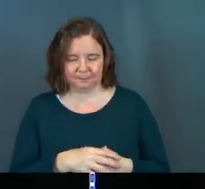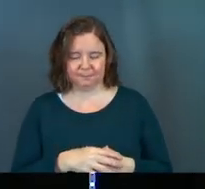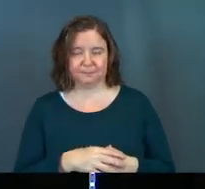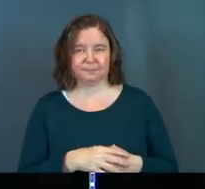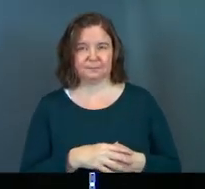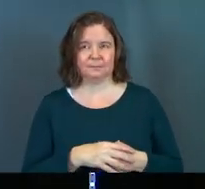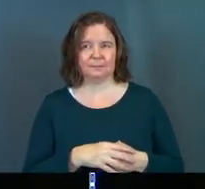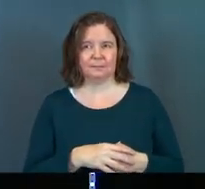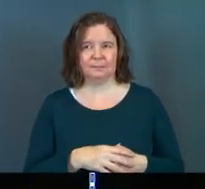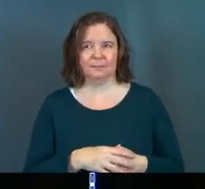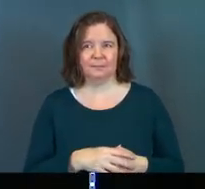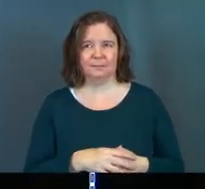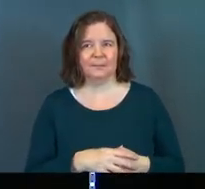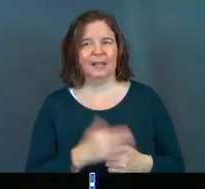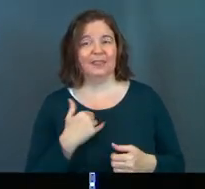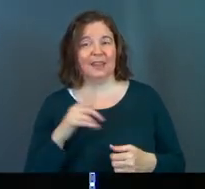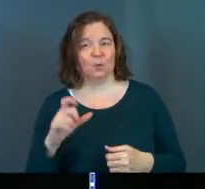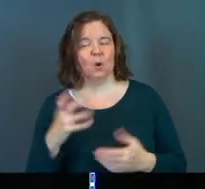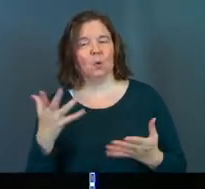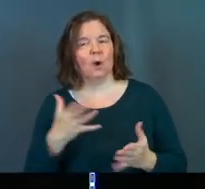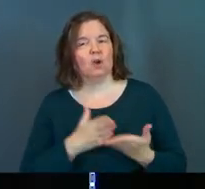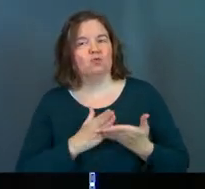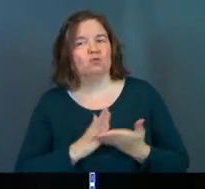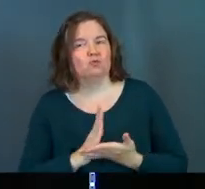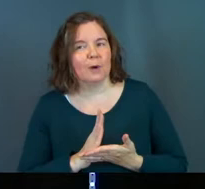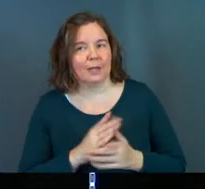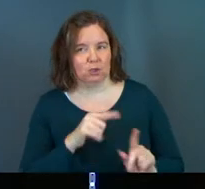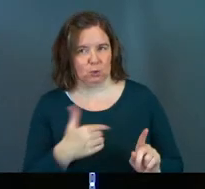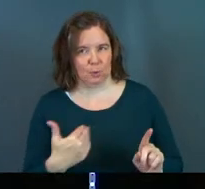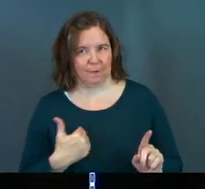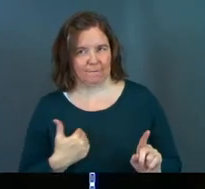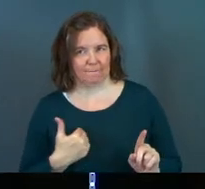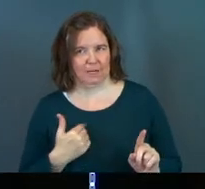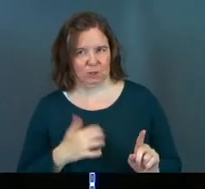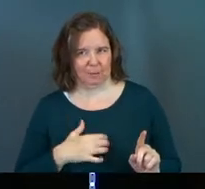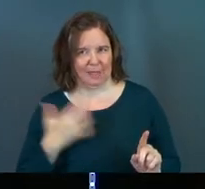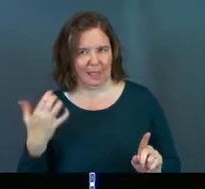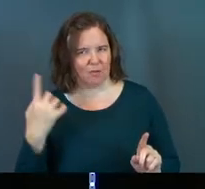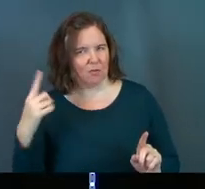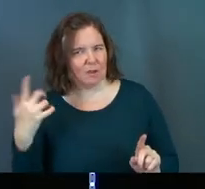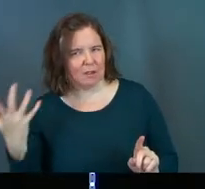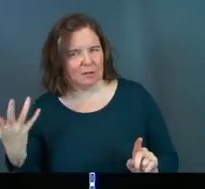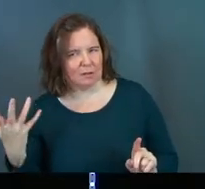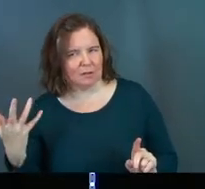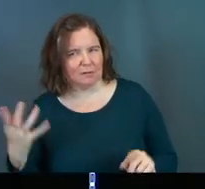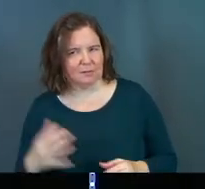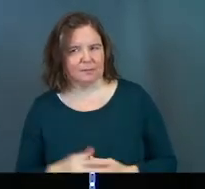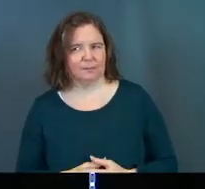Jonah, what right? That's, that's the question he's asking. What right do you have to be angry about this?